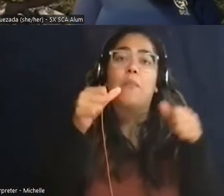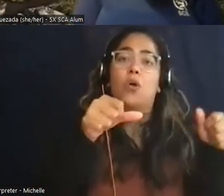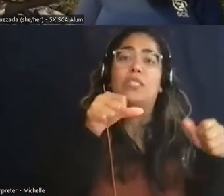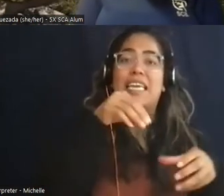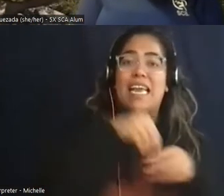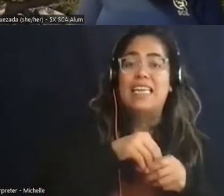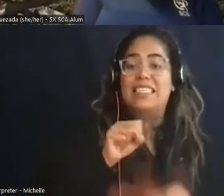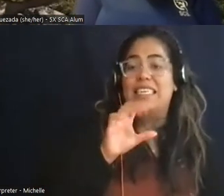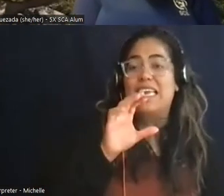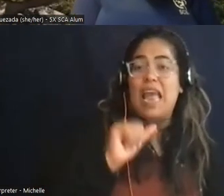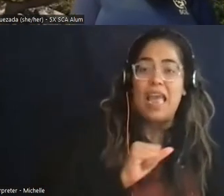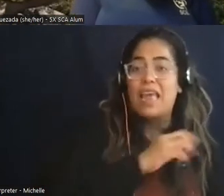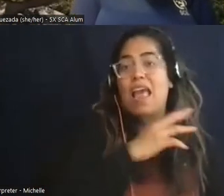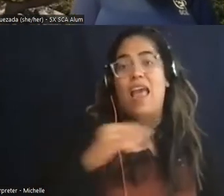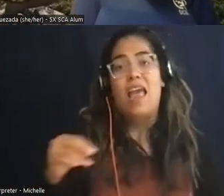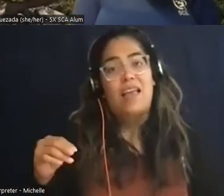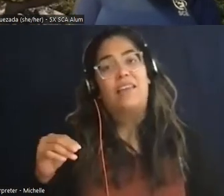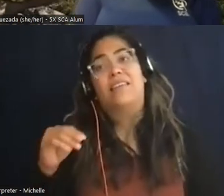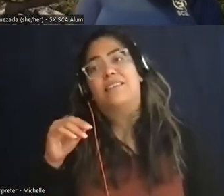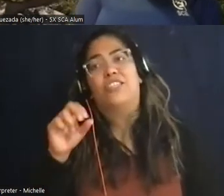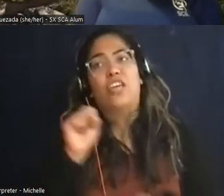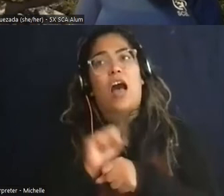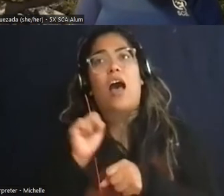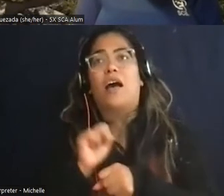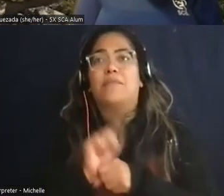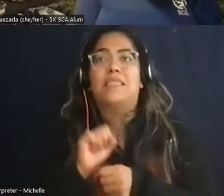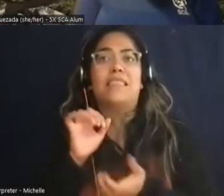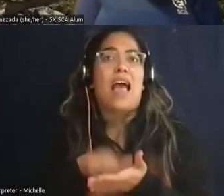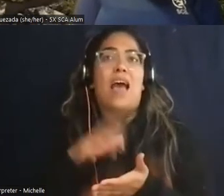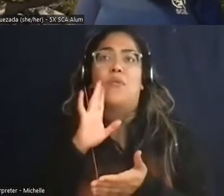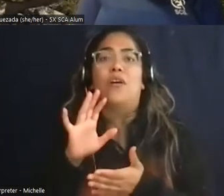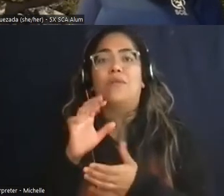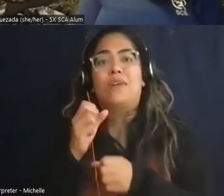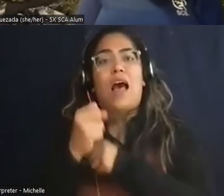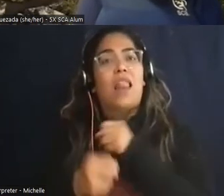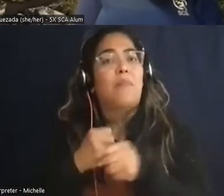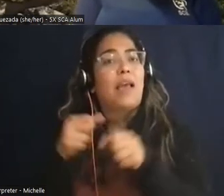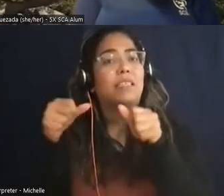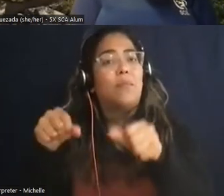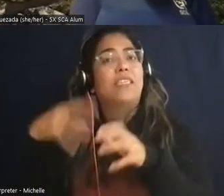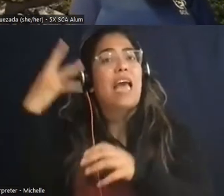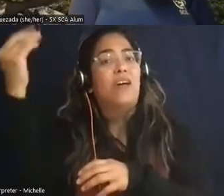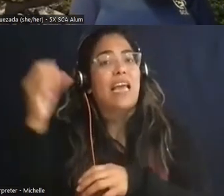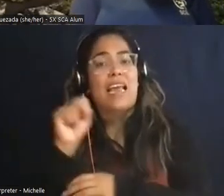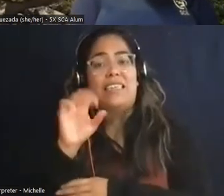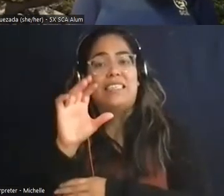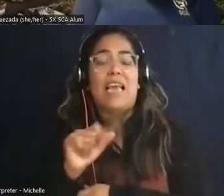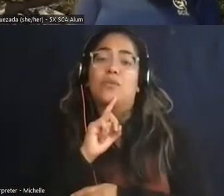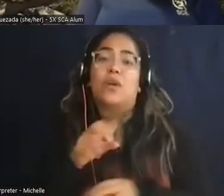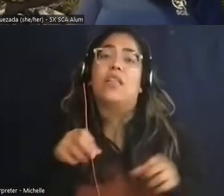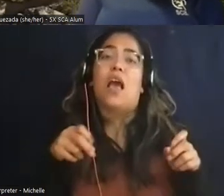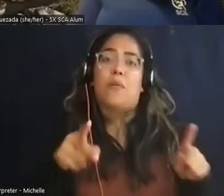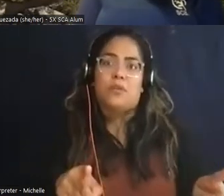the sca and jobs that alumni post outside of the sca so it's a really good opportunity